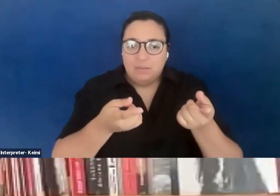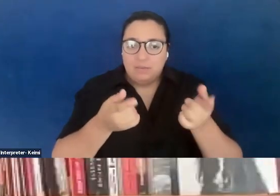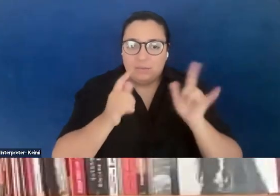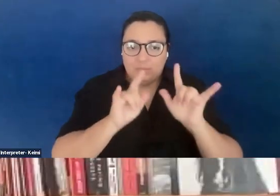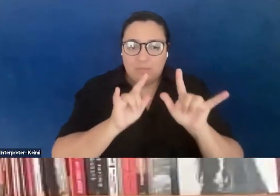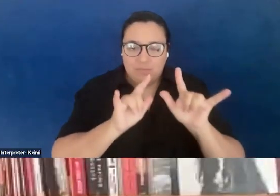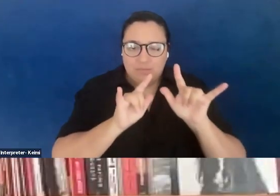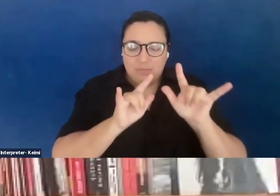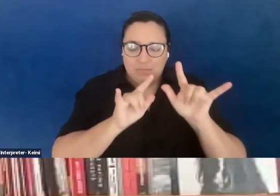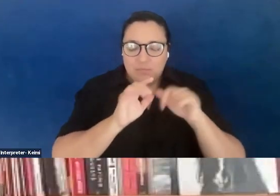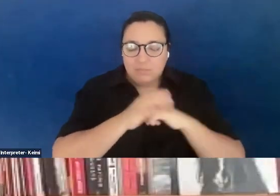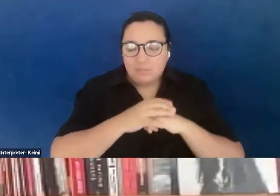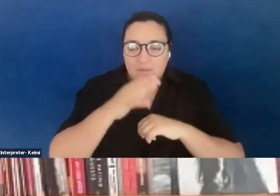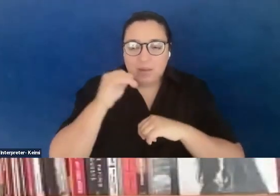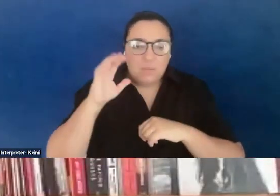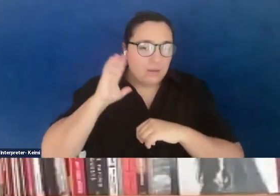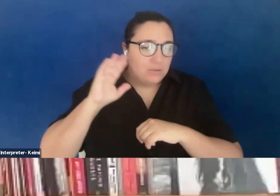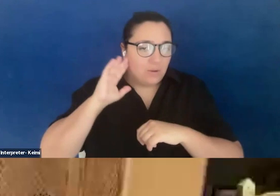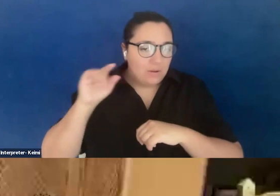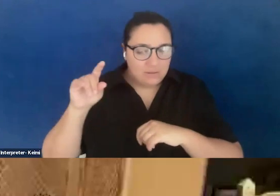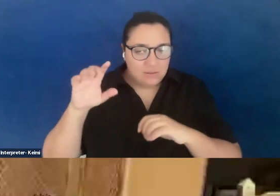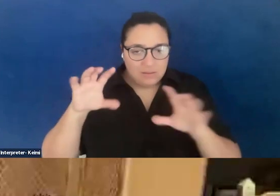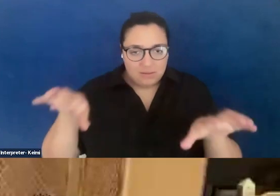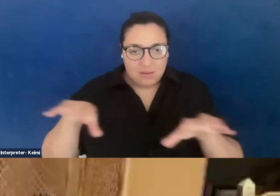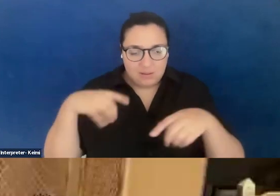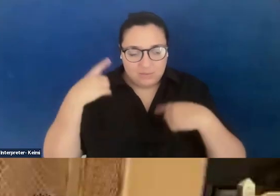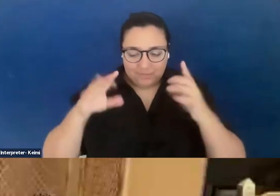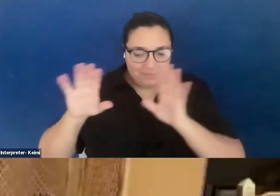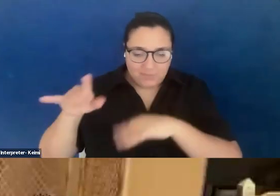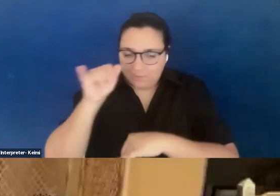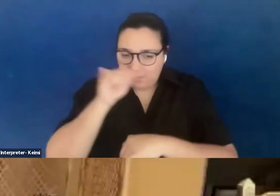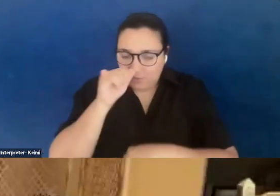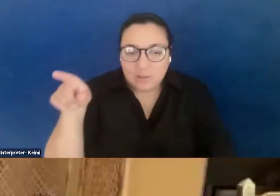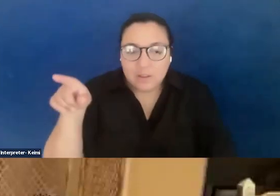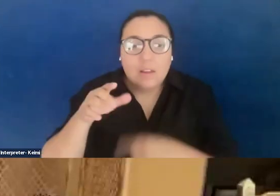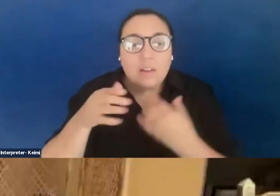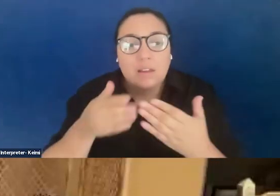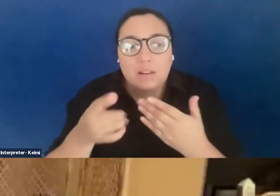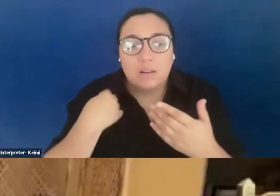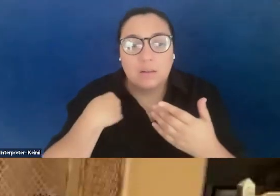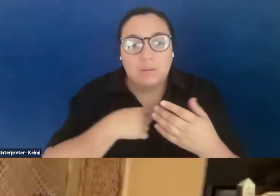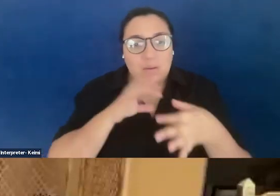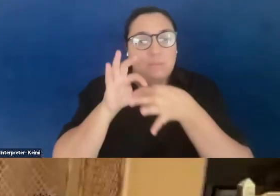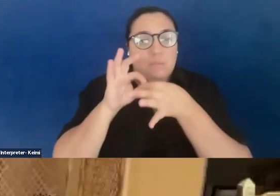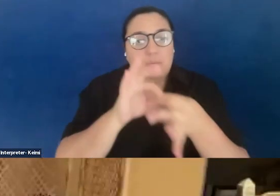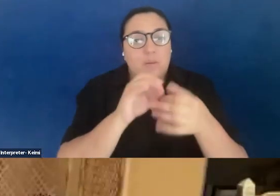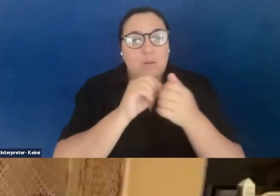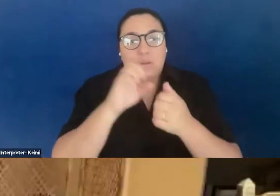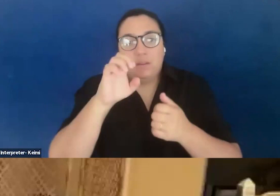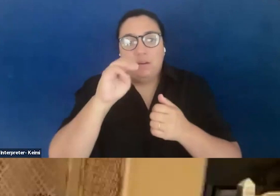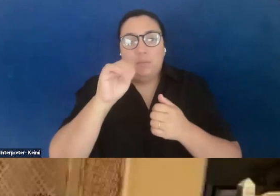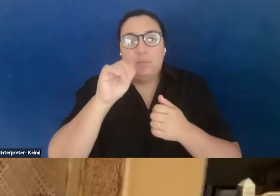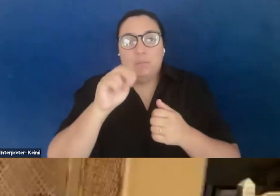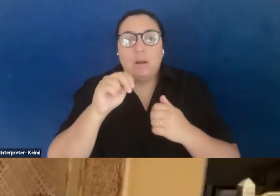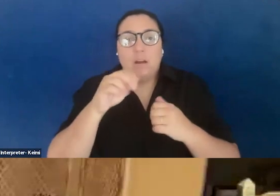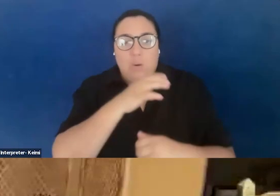acting a fool. But I wanted to say that I had the opportunity to overlap with Iman for a year at Cornell University when